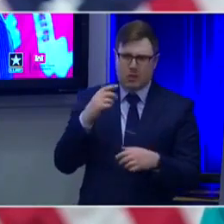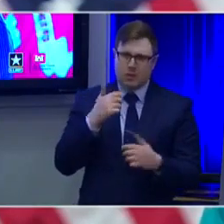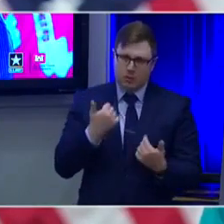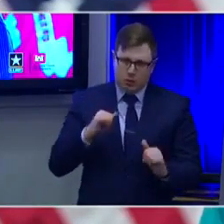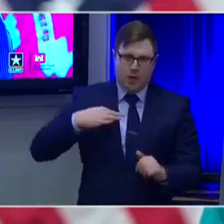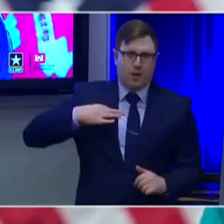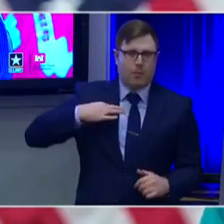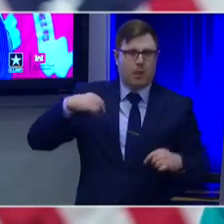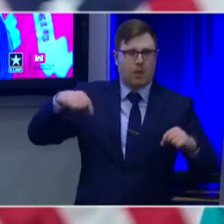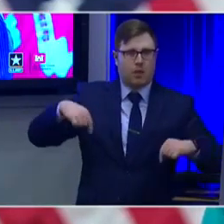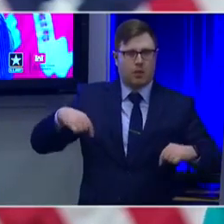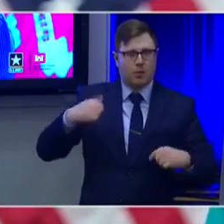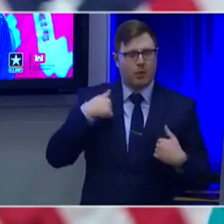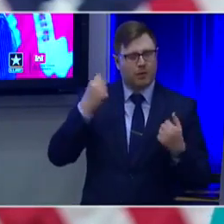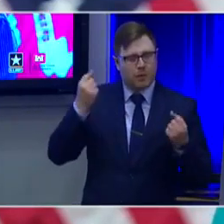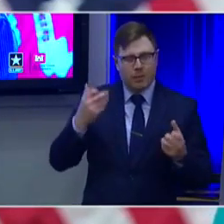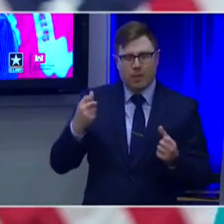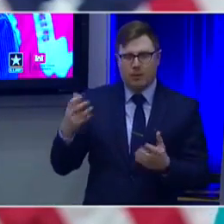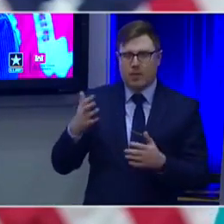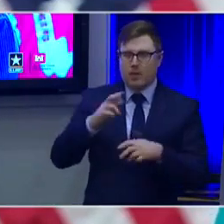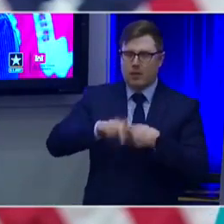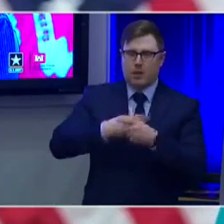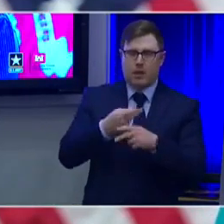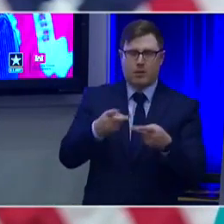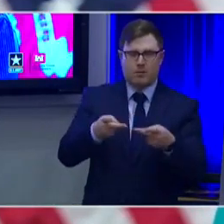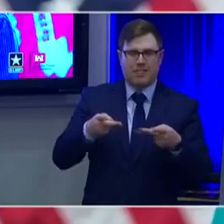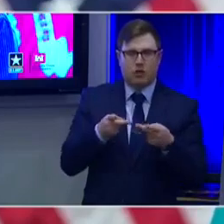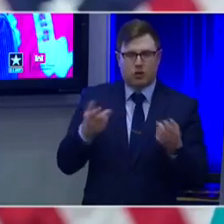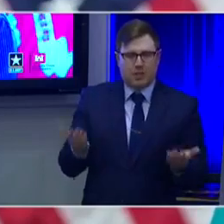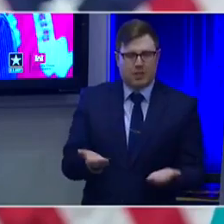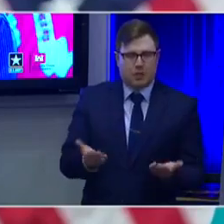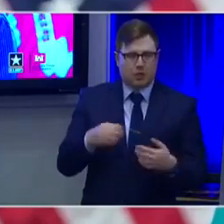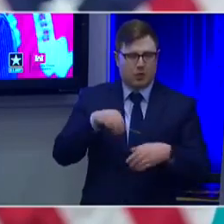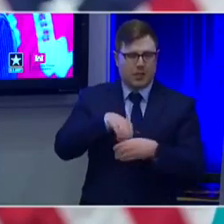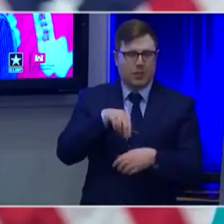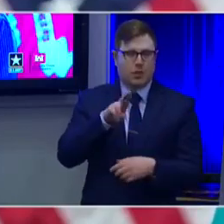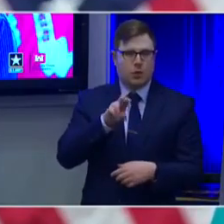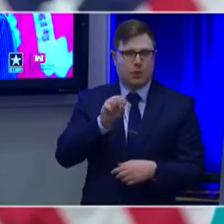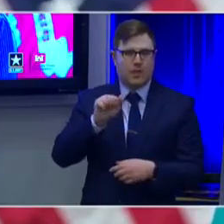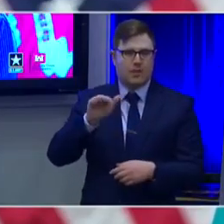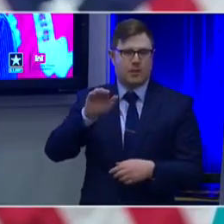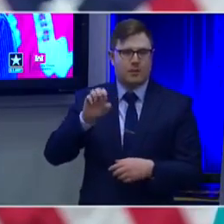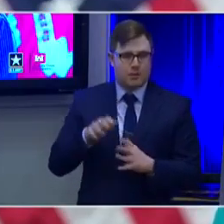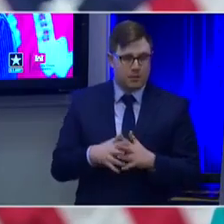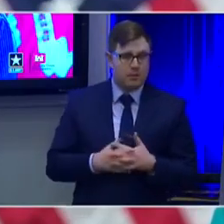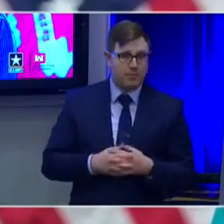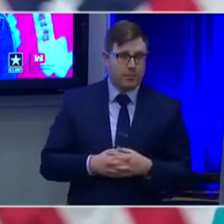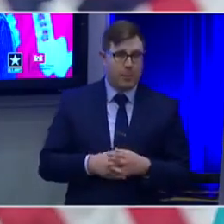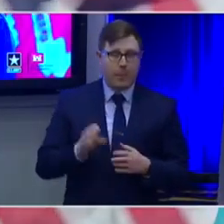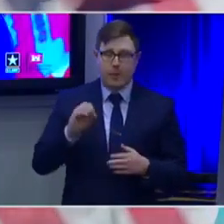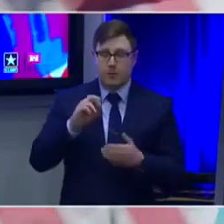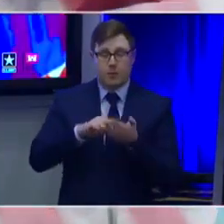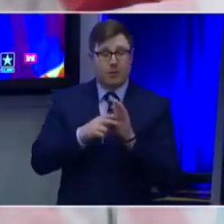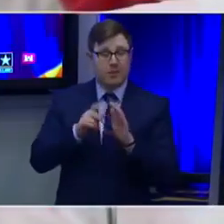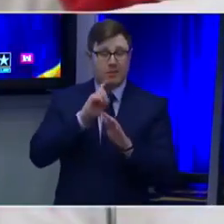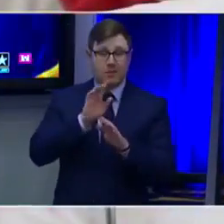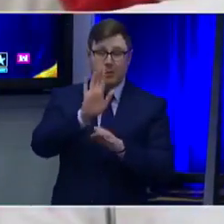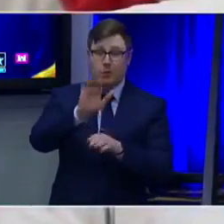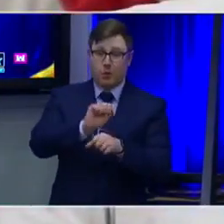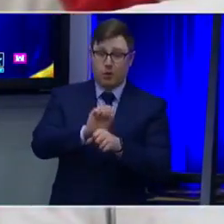engineering disciplines and positions within the U.S. Army Corps of Engineers that help you take your career to new heights.